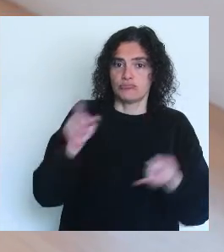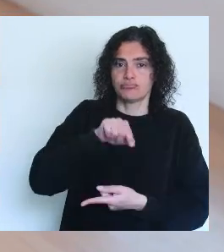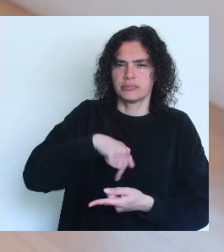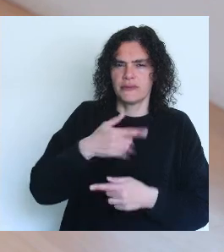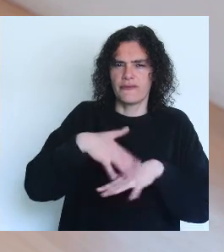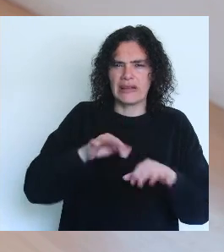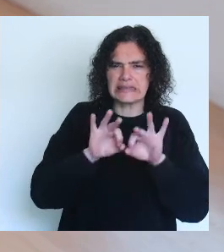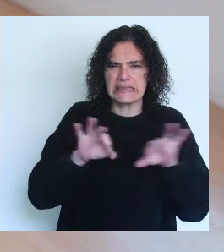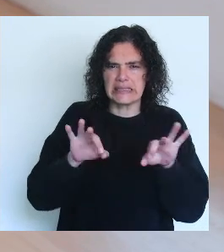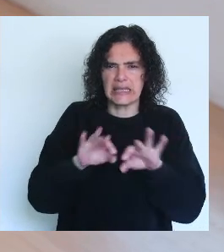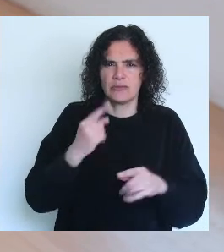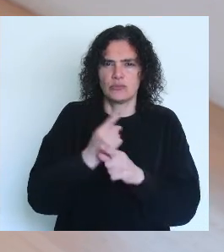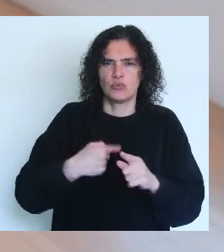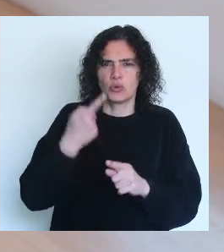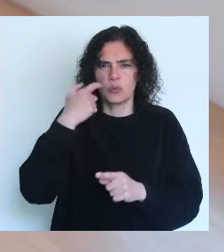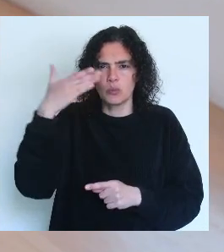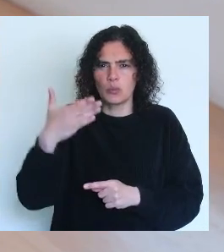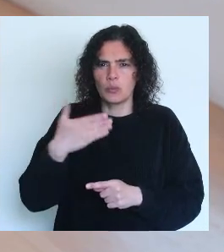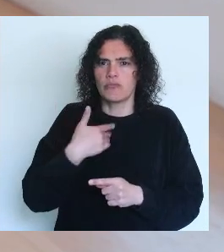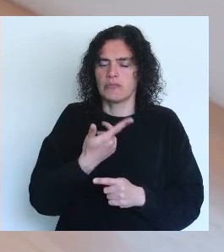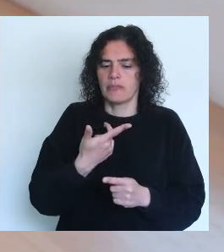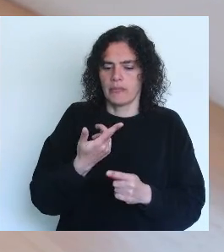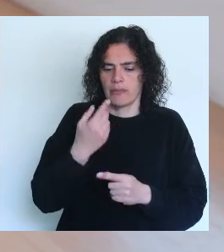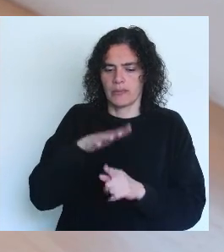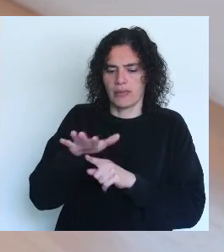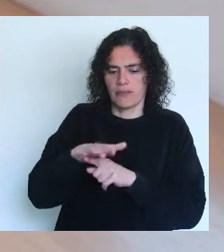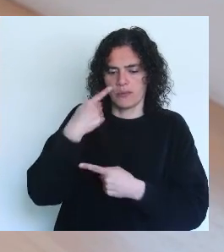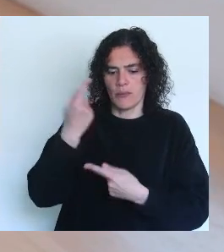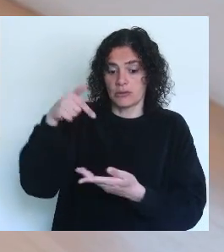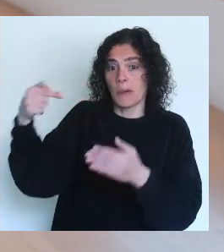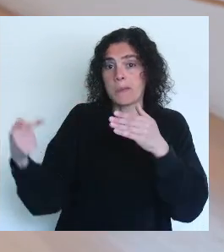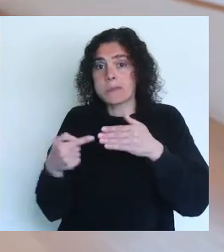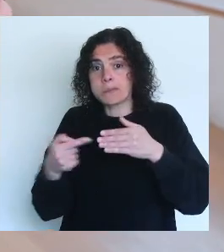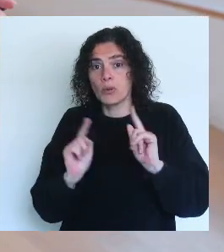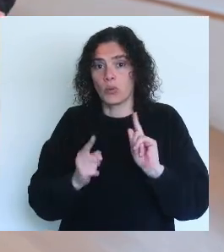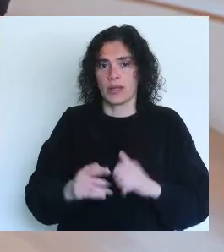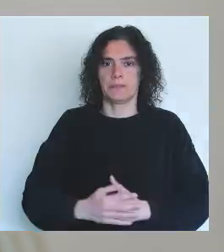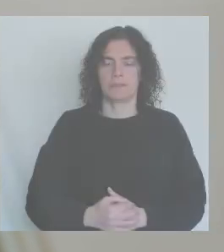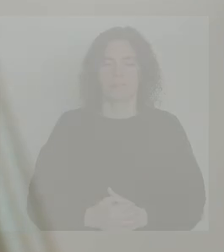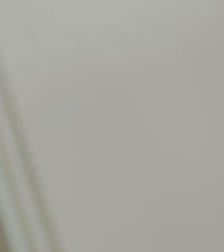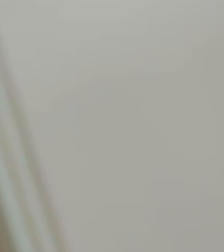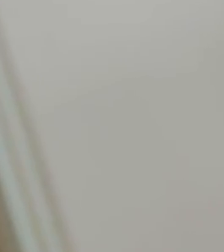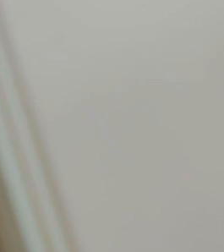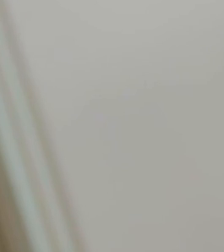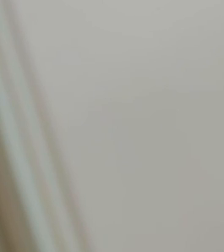are upside down that does exactly the same thing because it's a mirroring effect show what's inside the pants